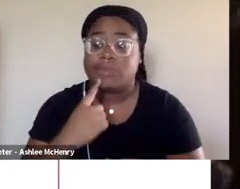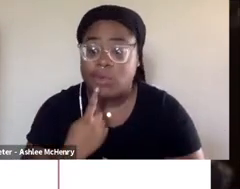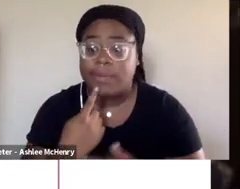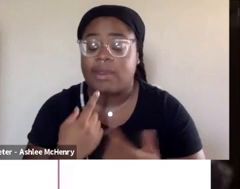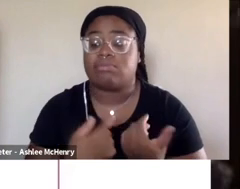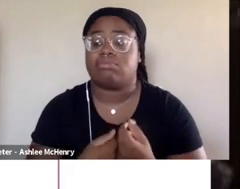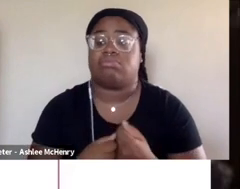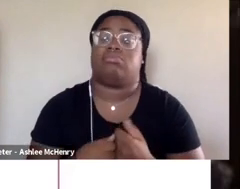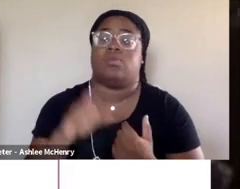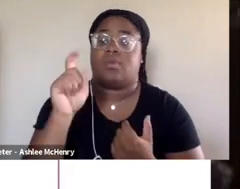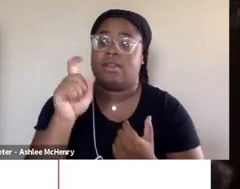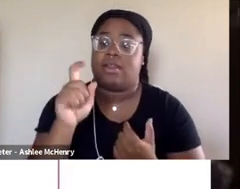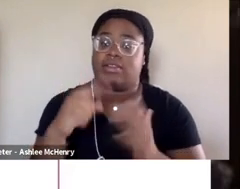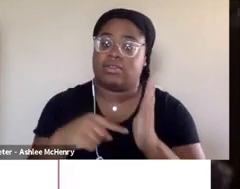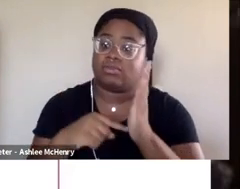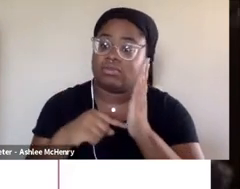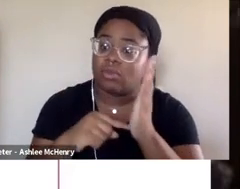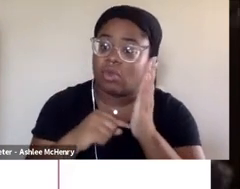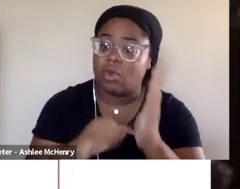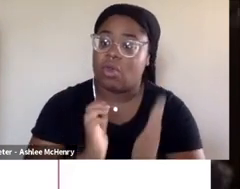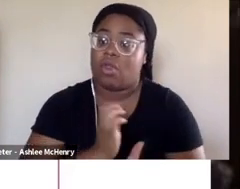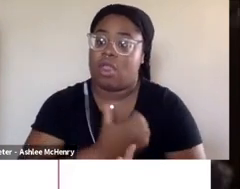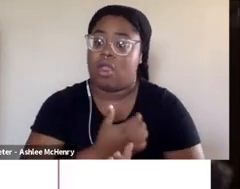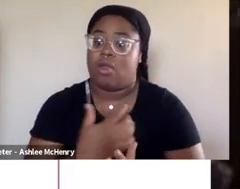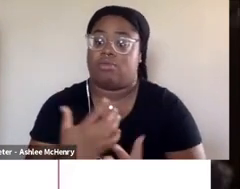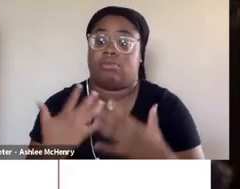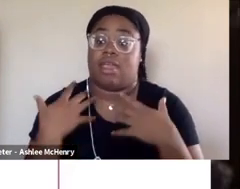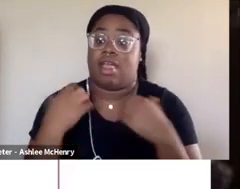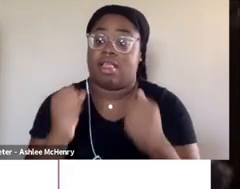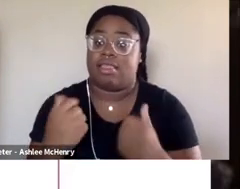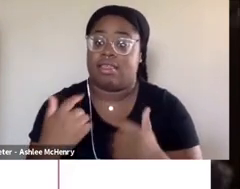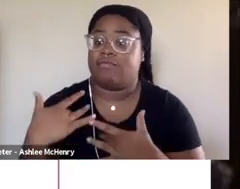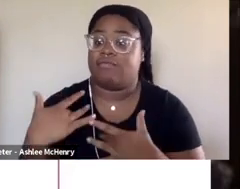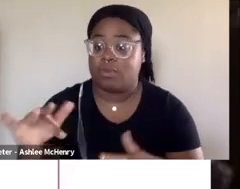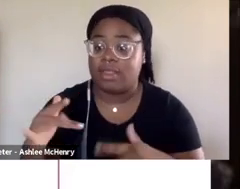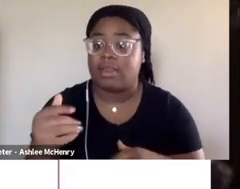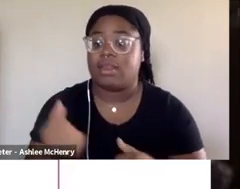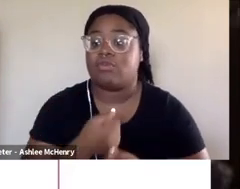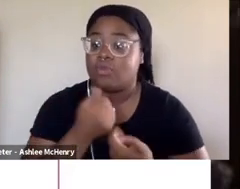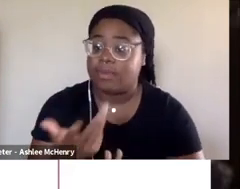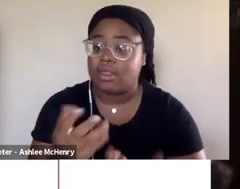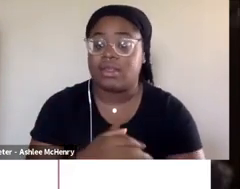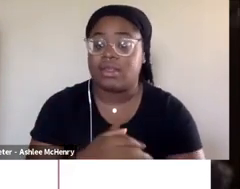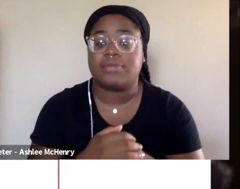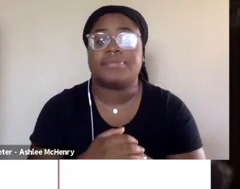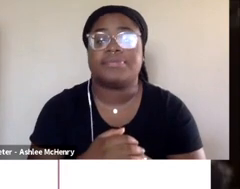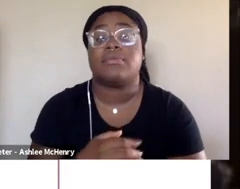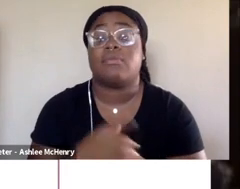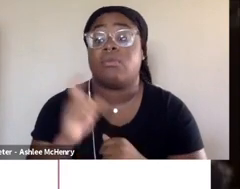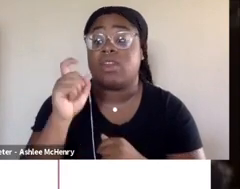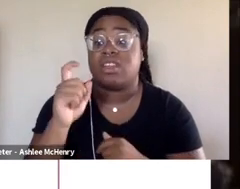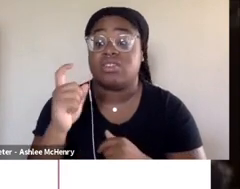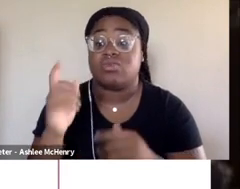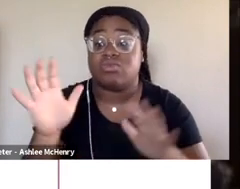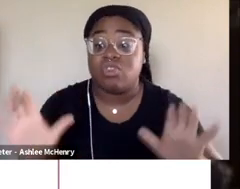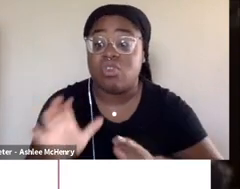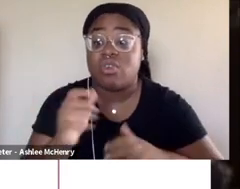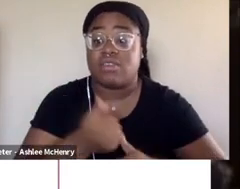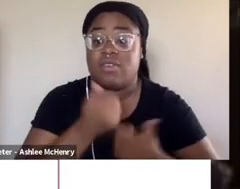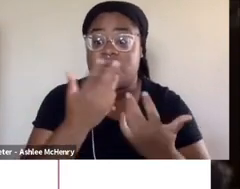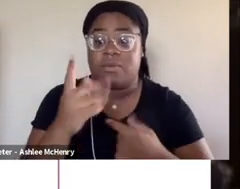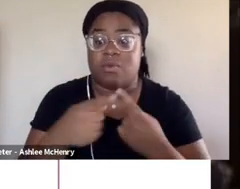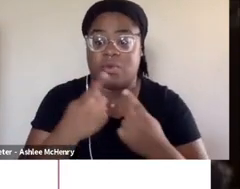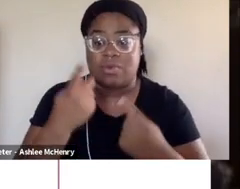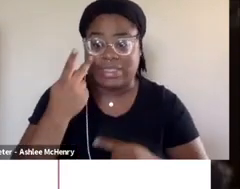in which we can model healthy vulnerability for young boys. And then we need to encourage and support vulnerability when we do see that